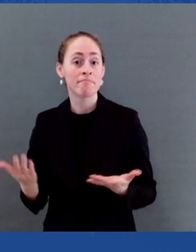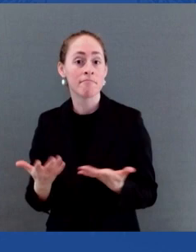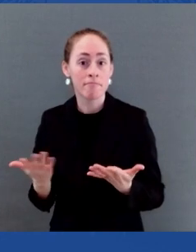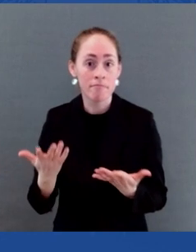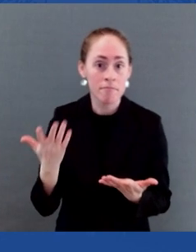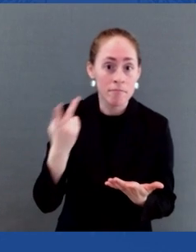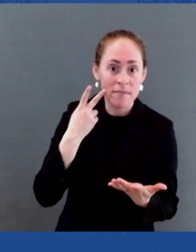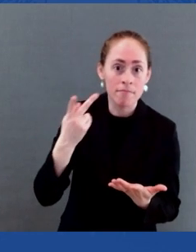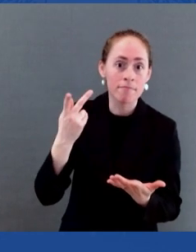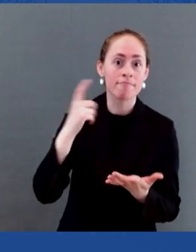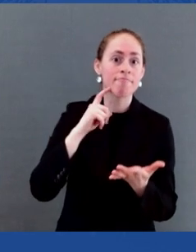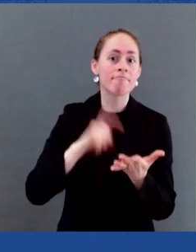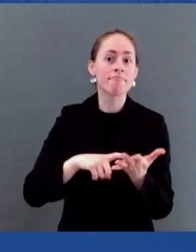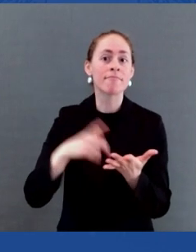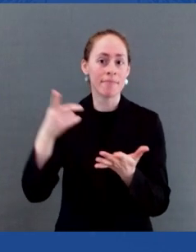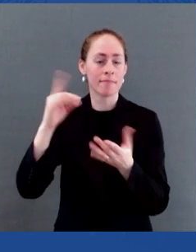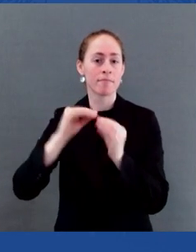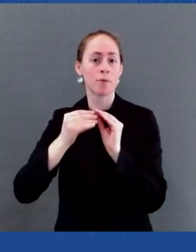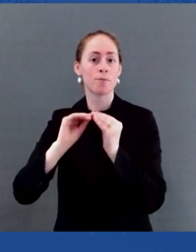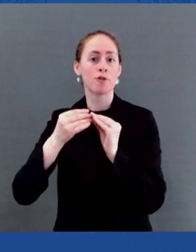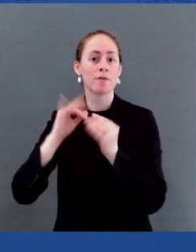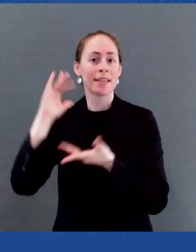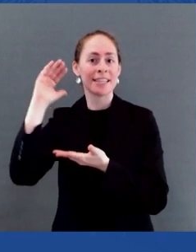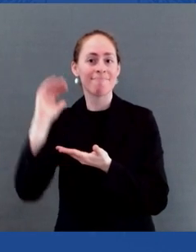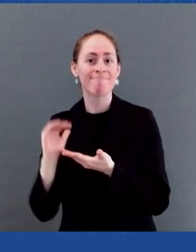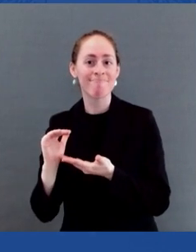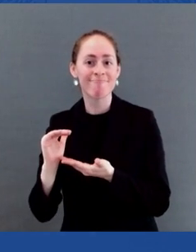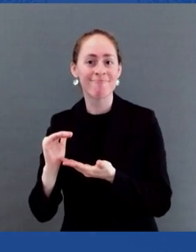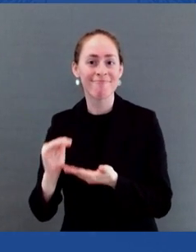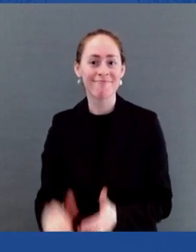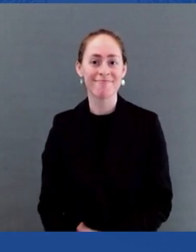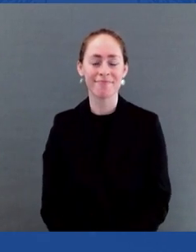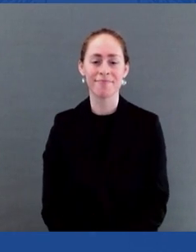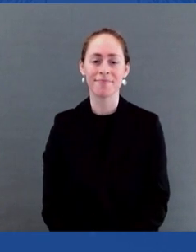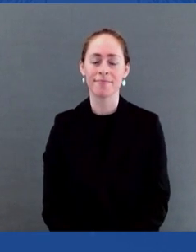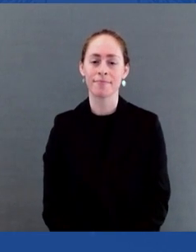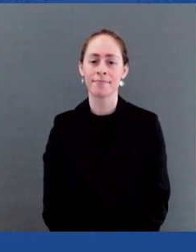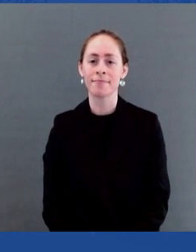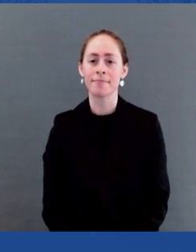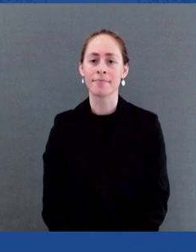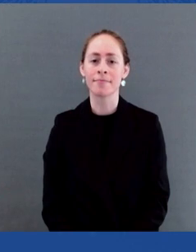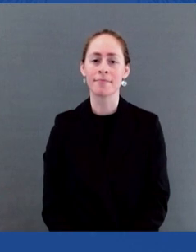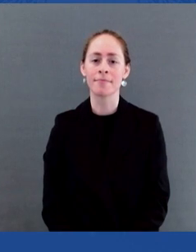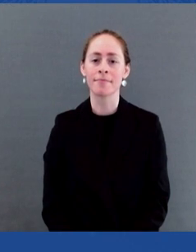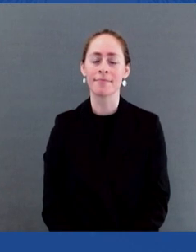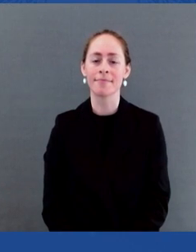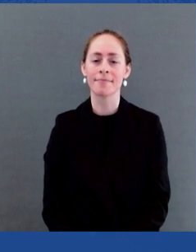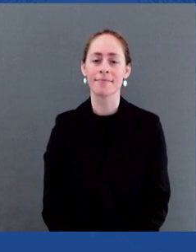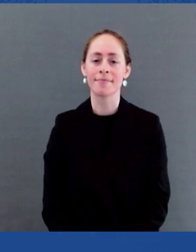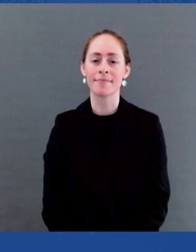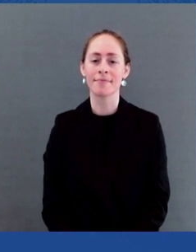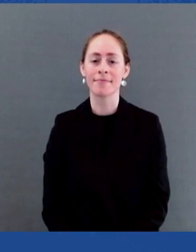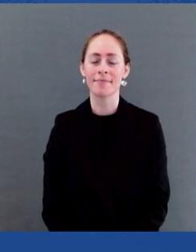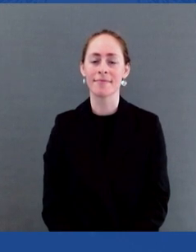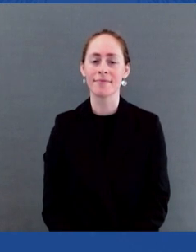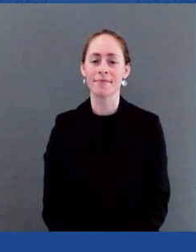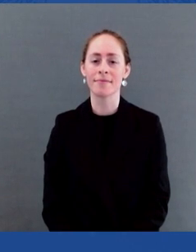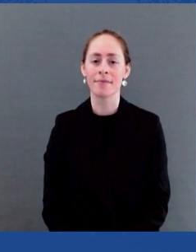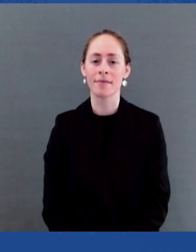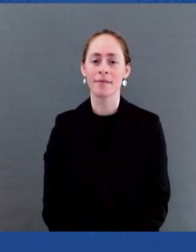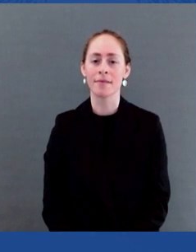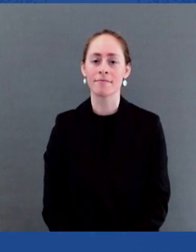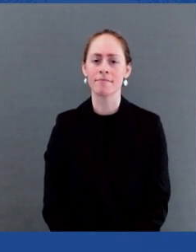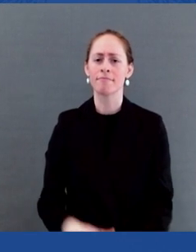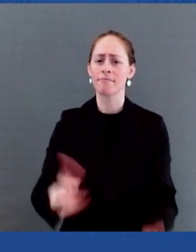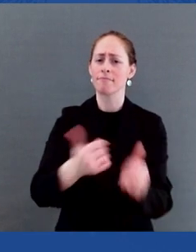our power. We're doing that. And though PEPFAR, through PEPFAR, the United States will support nearly 19 million men, women,